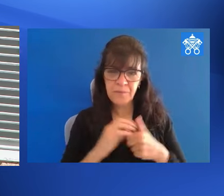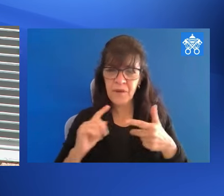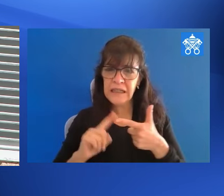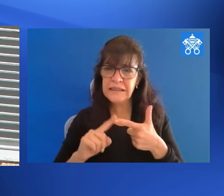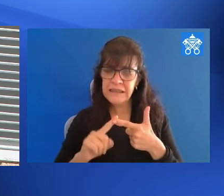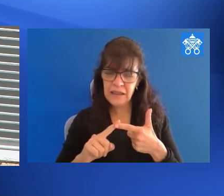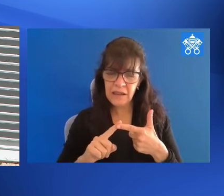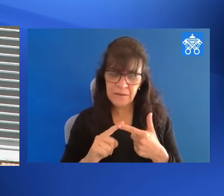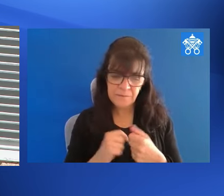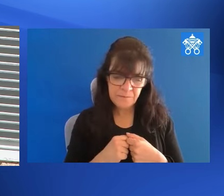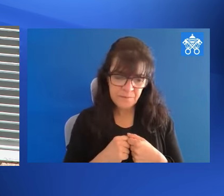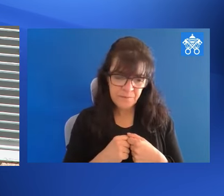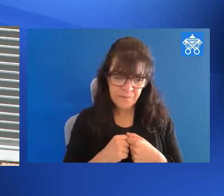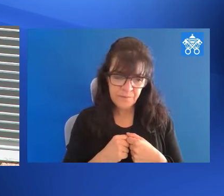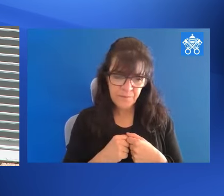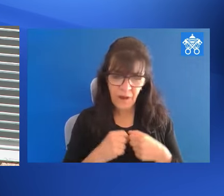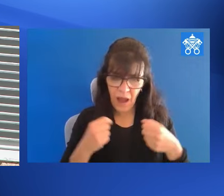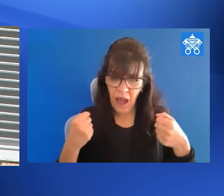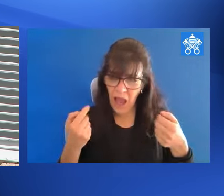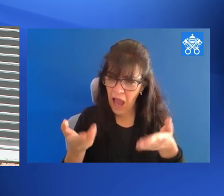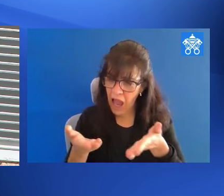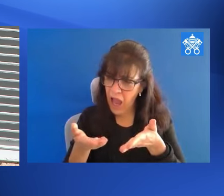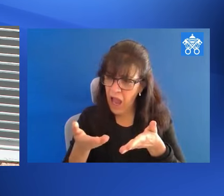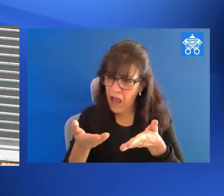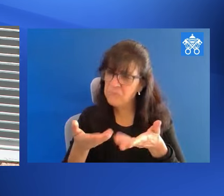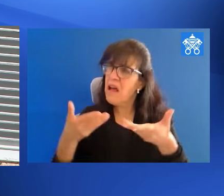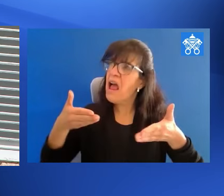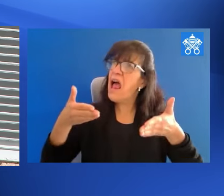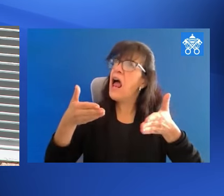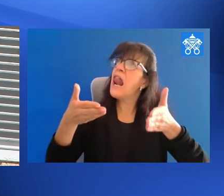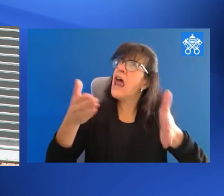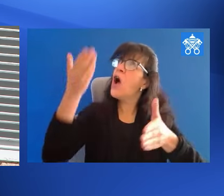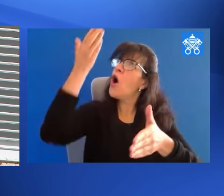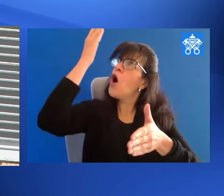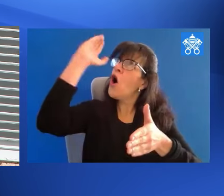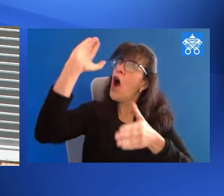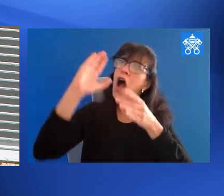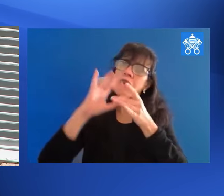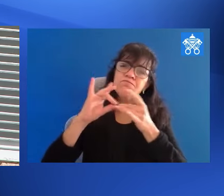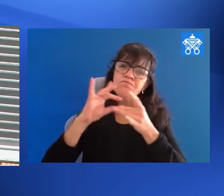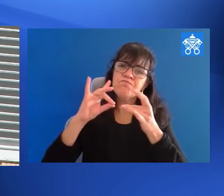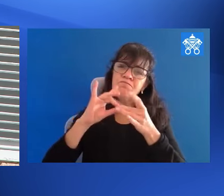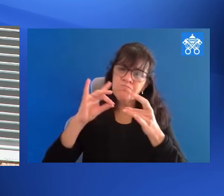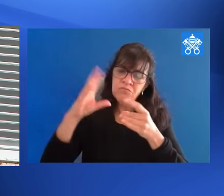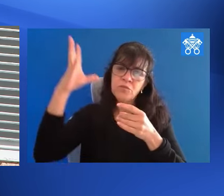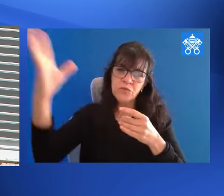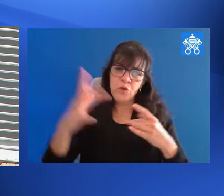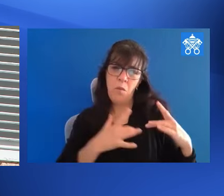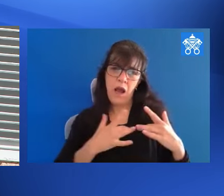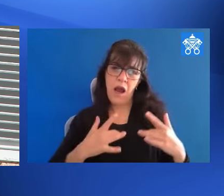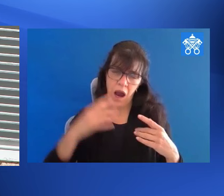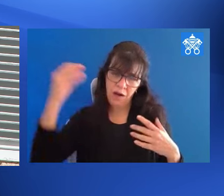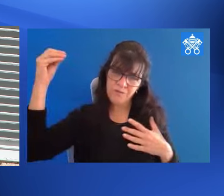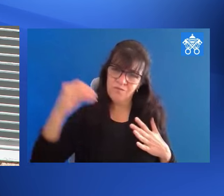And second, to permit the voice of God to speak to my heart and